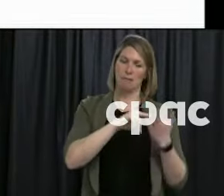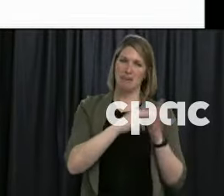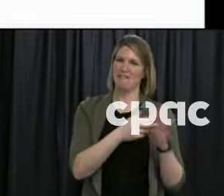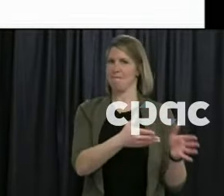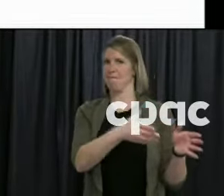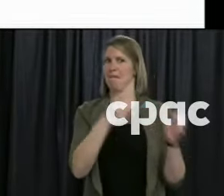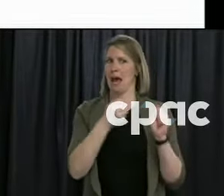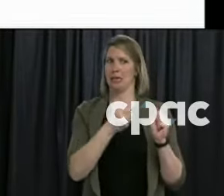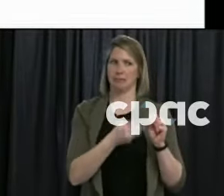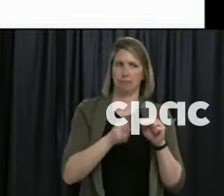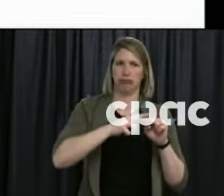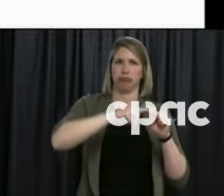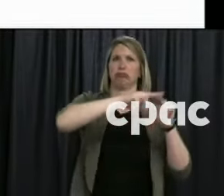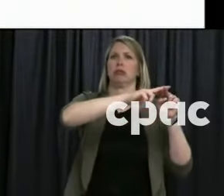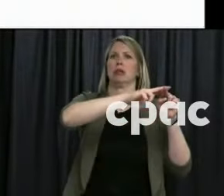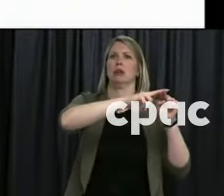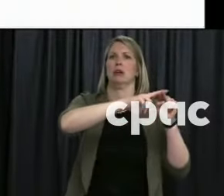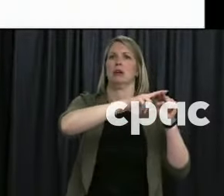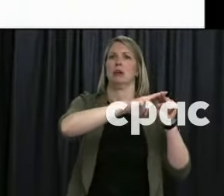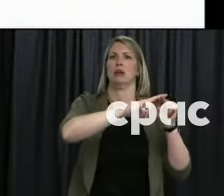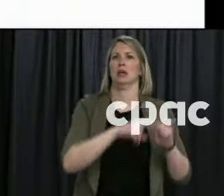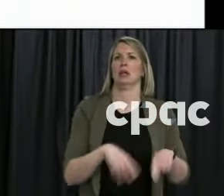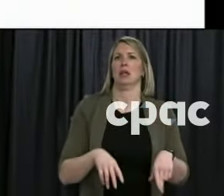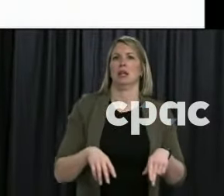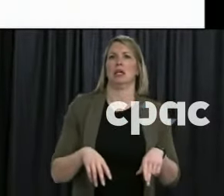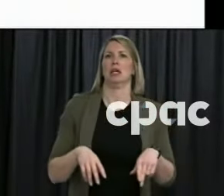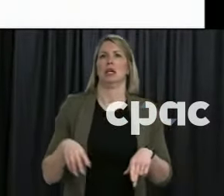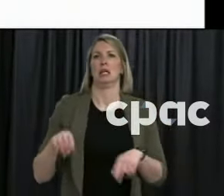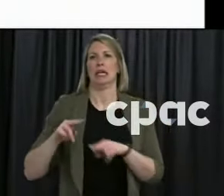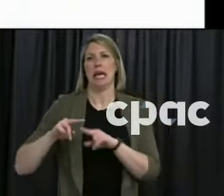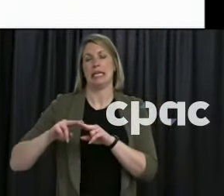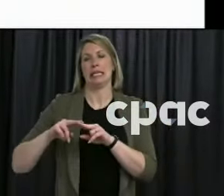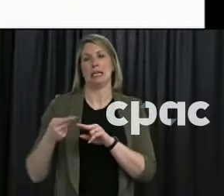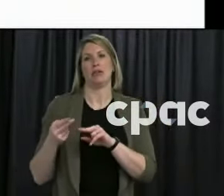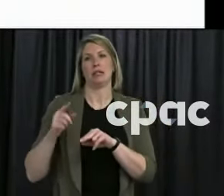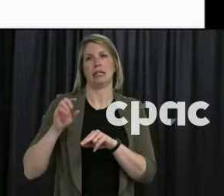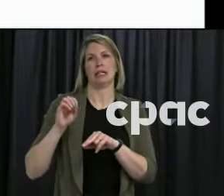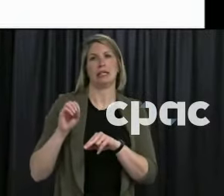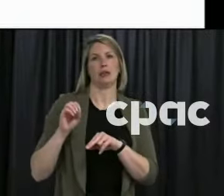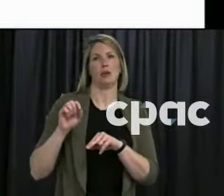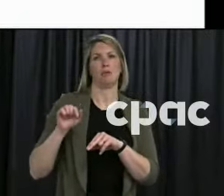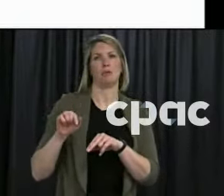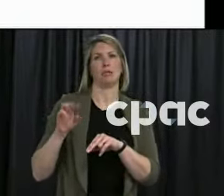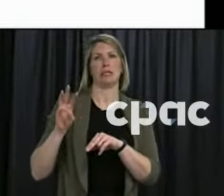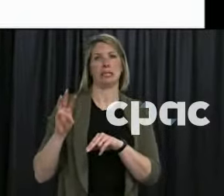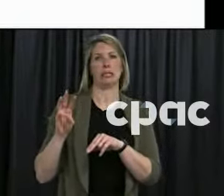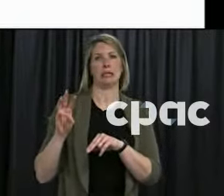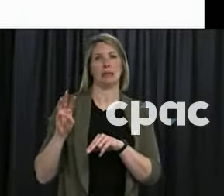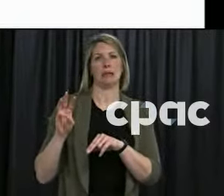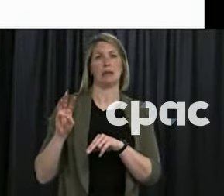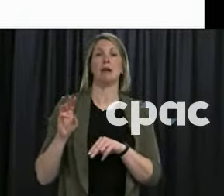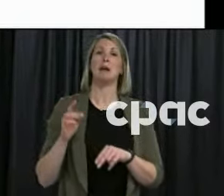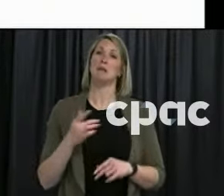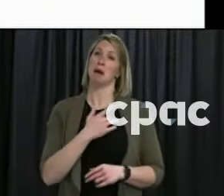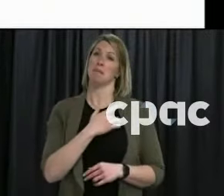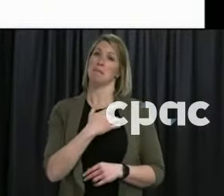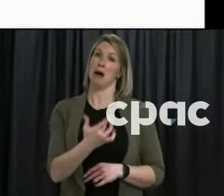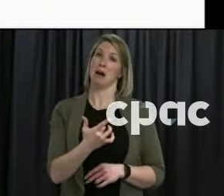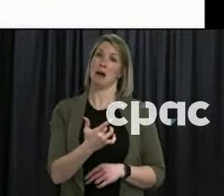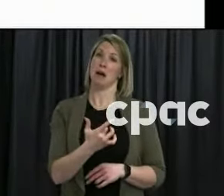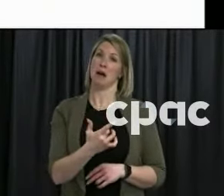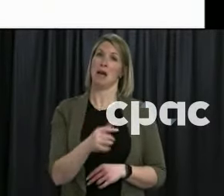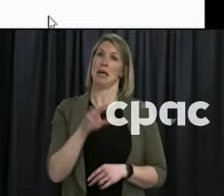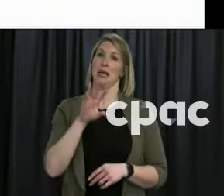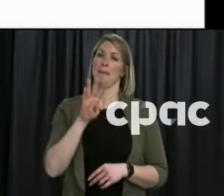The worldwide experience with the B117 variant is that it's between 30 to 70% more transmissible. It's